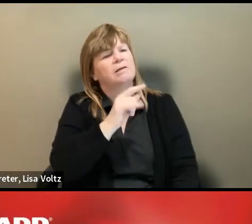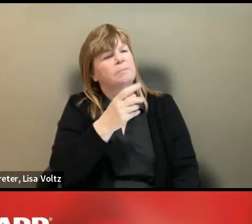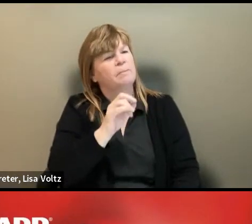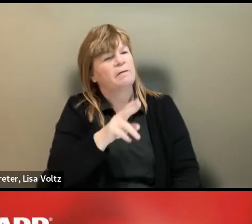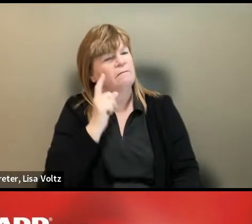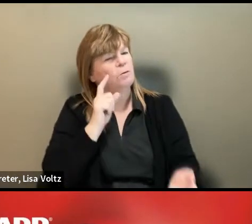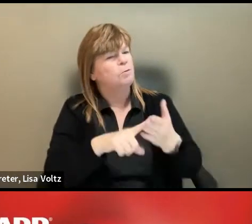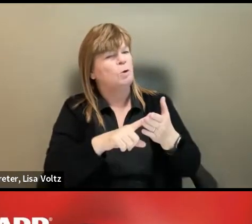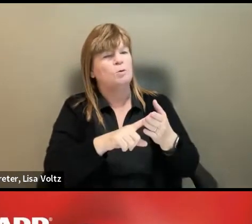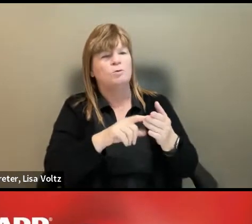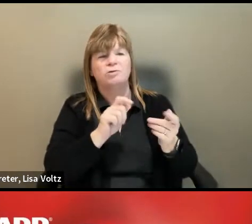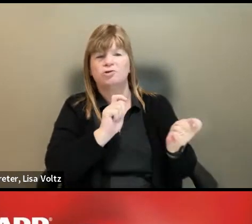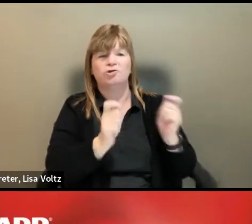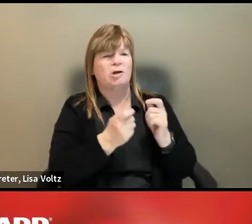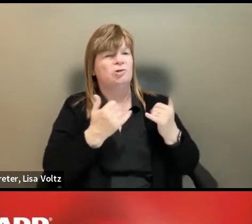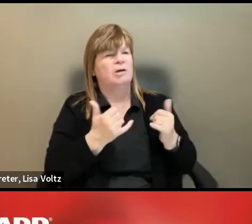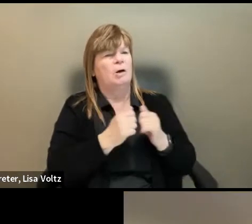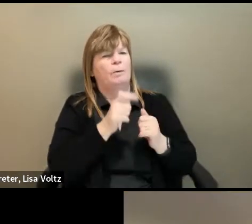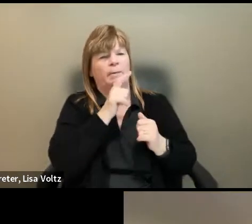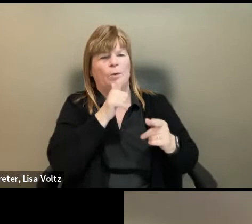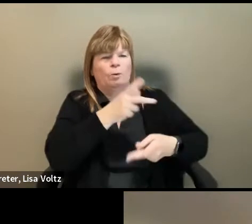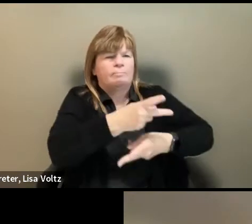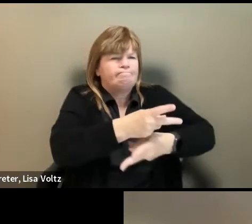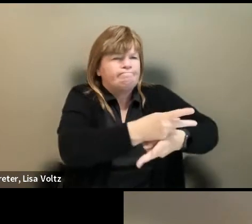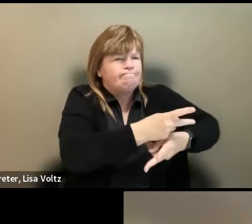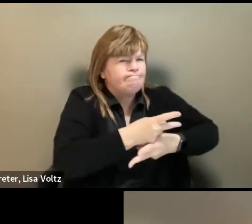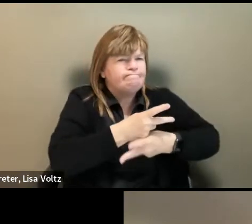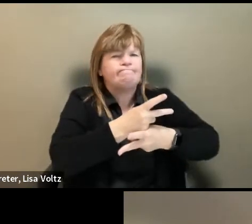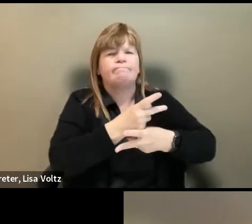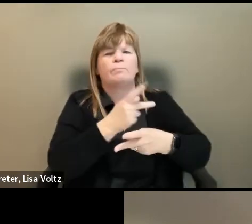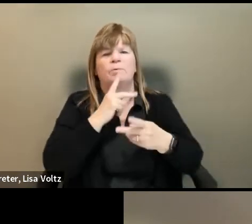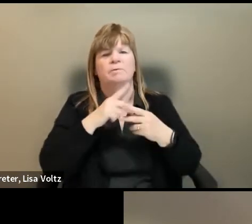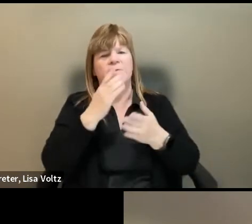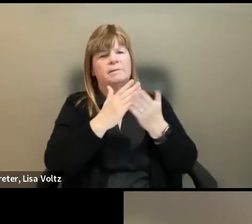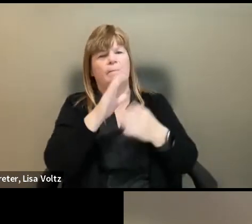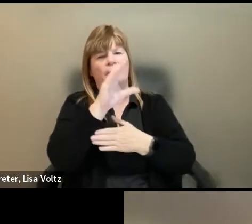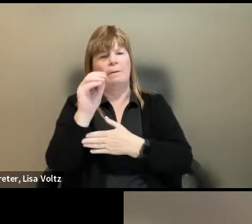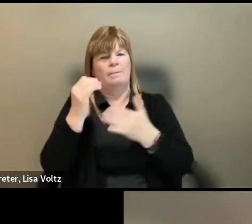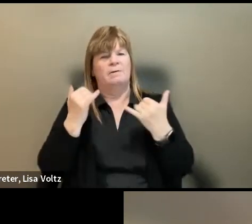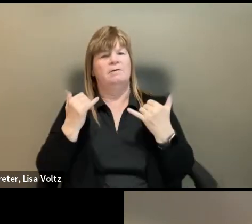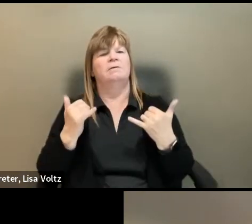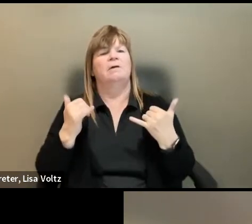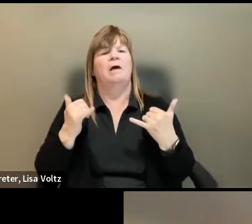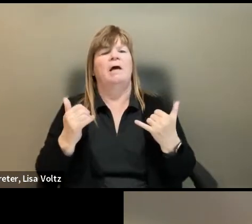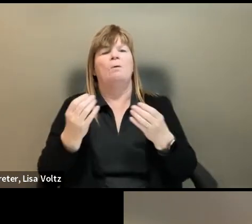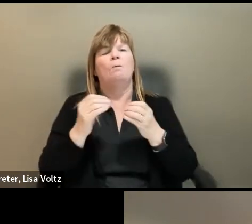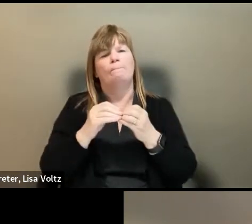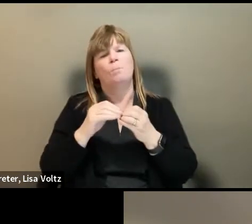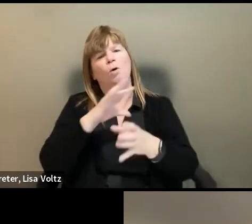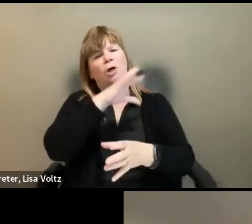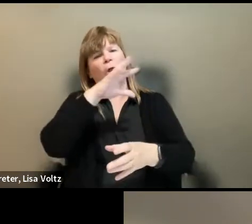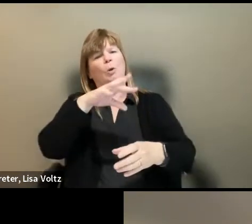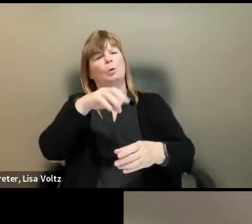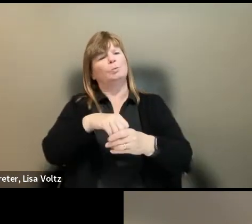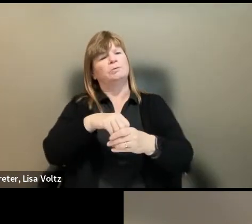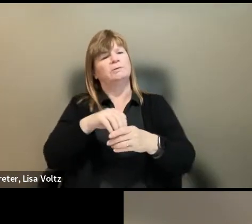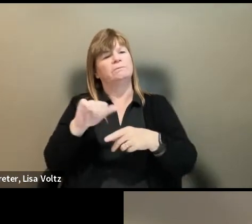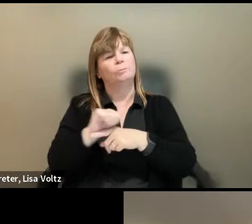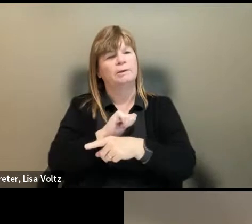for caregivers, you know, with, uh, some employers moving to, um, more inclusive practices?